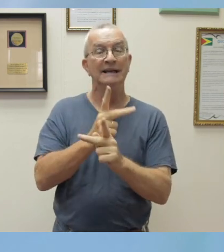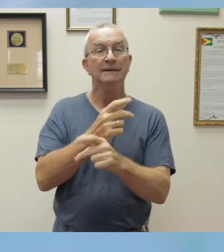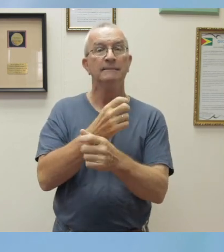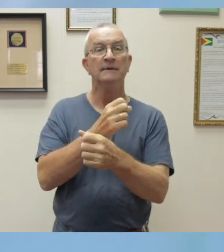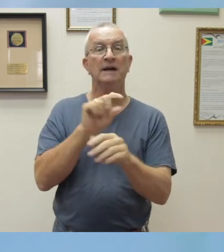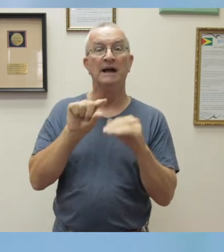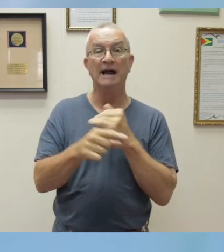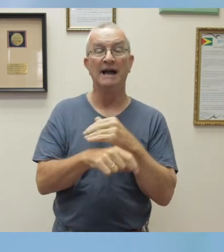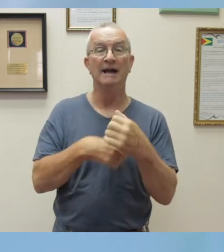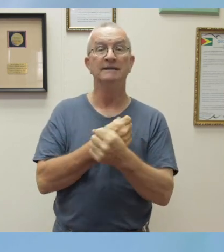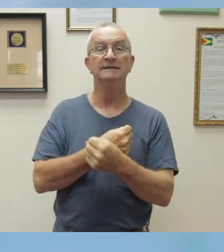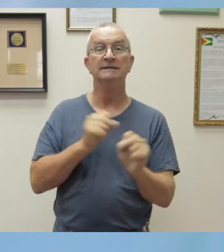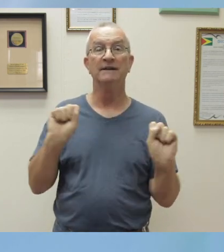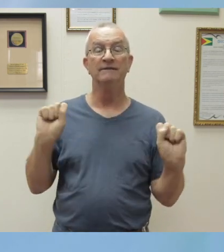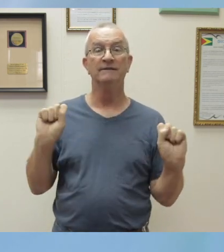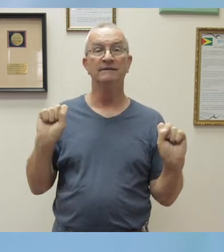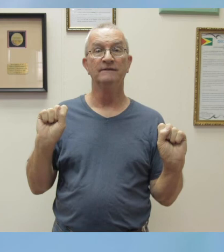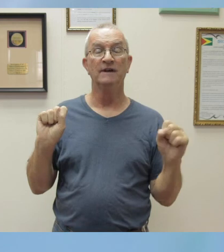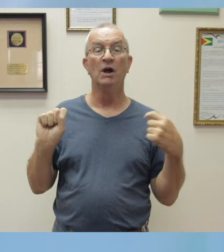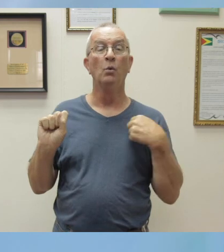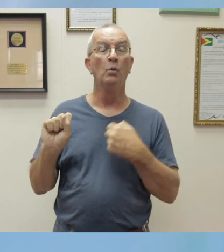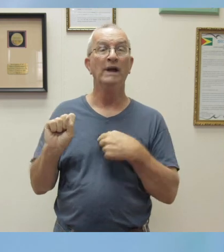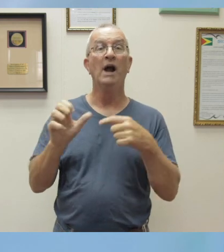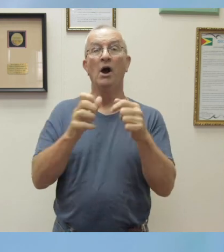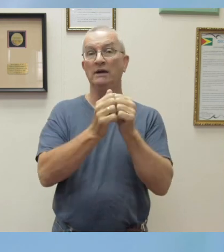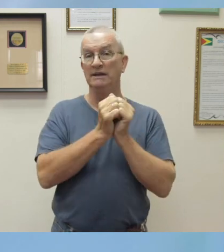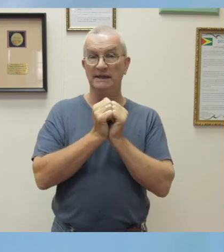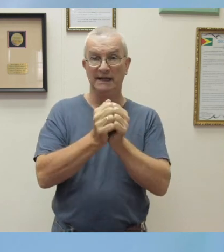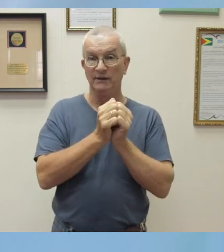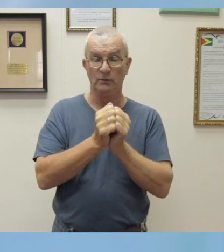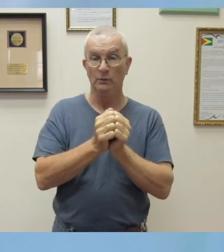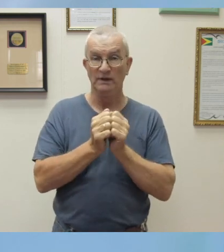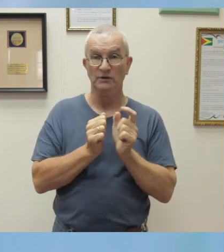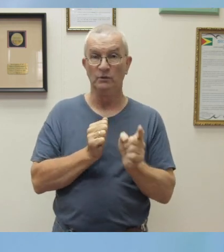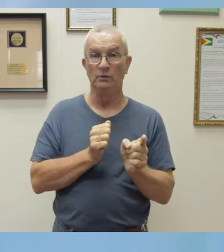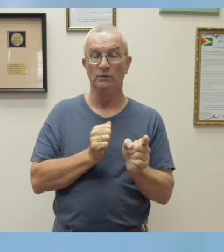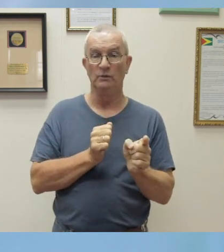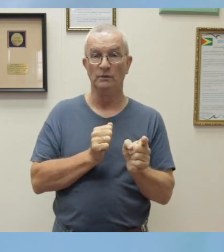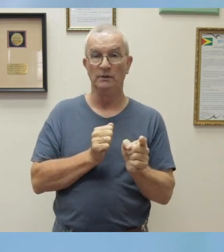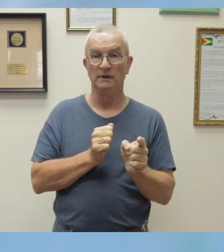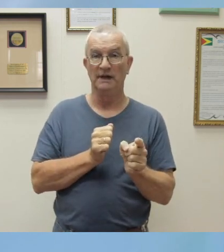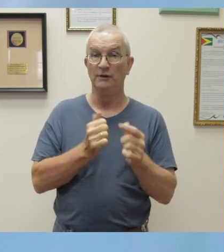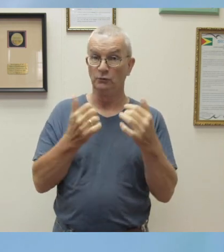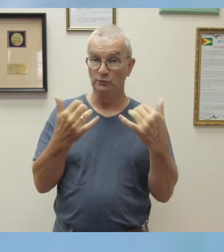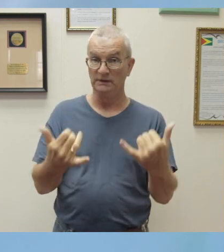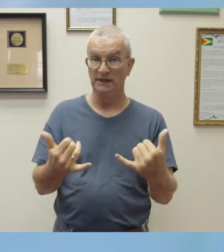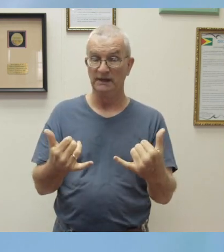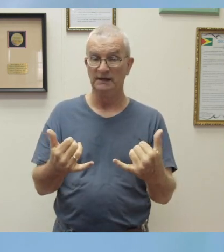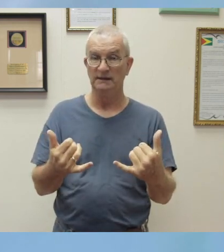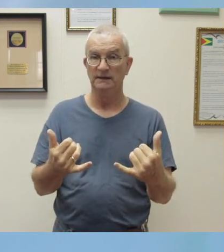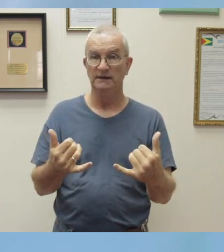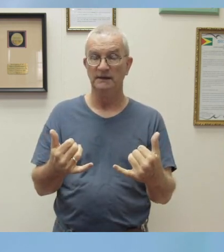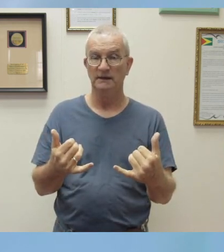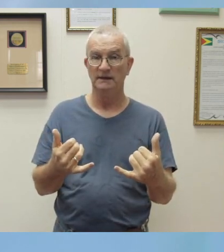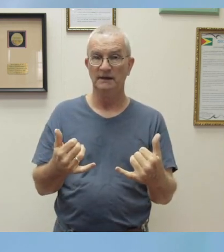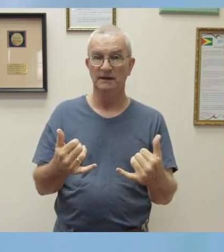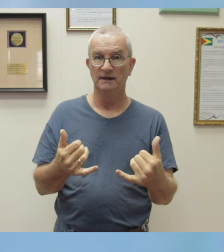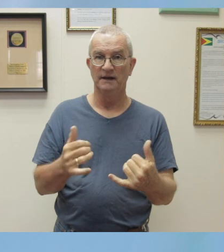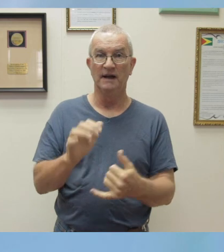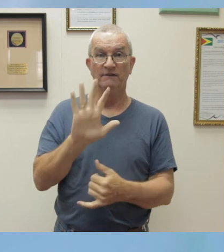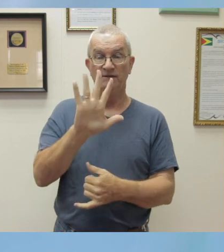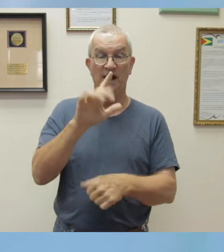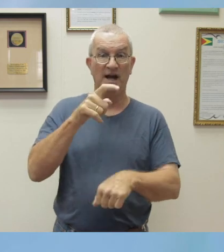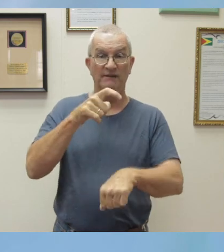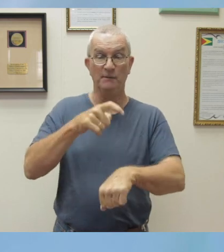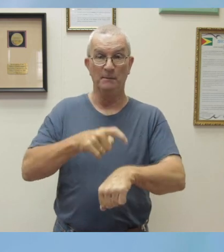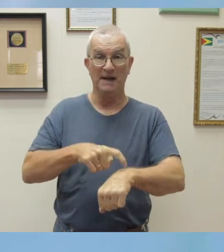We are in solidarity with you. And so today, at 5pm, we